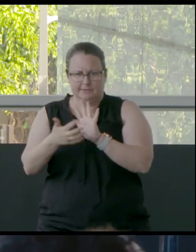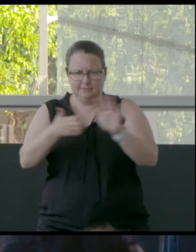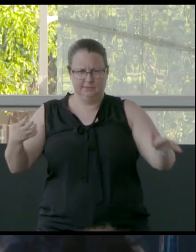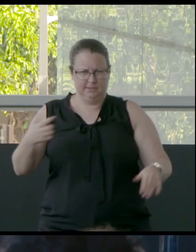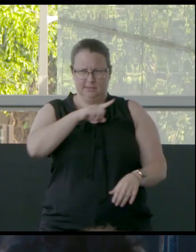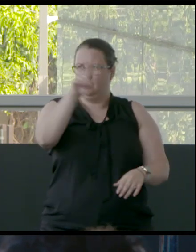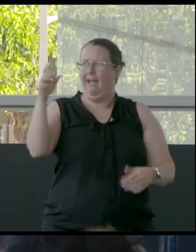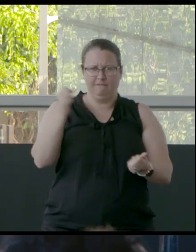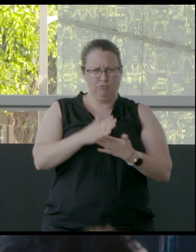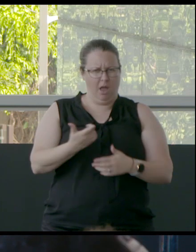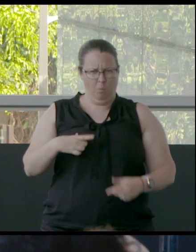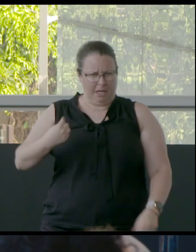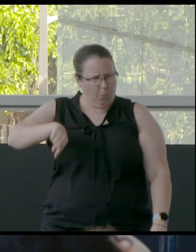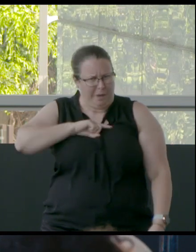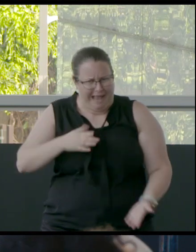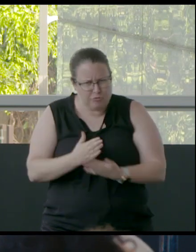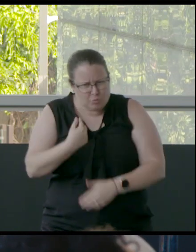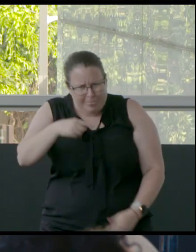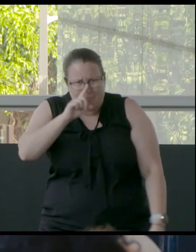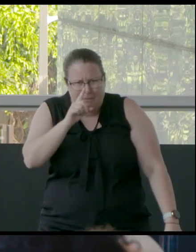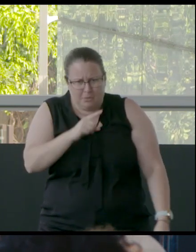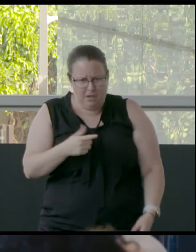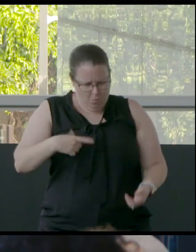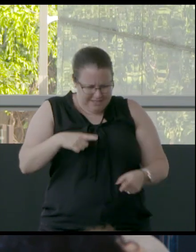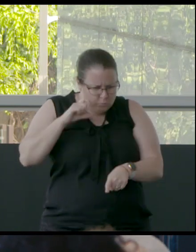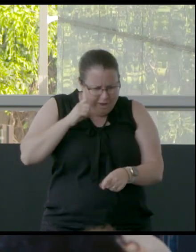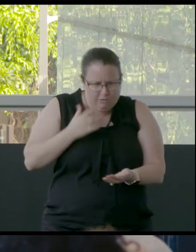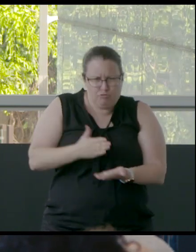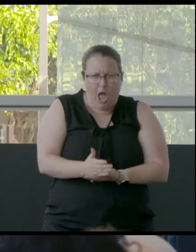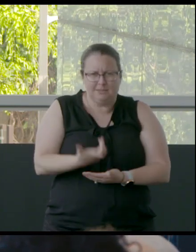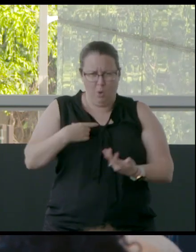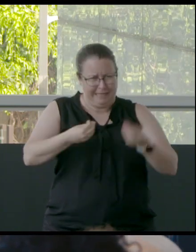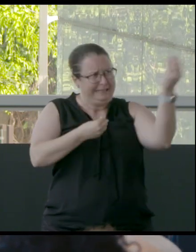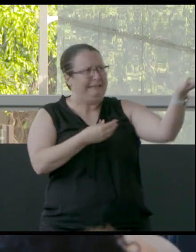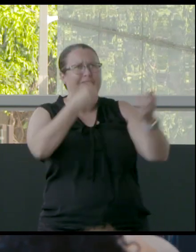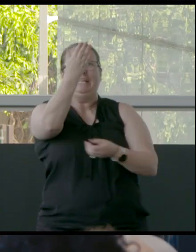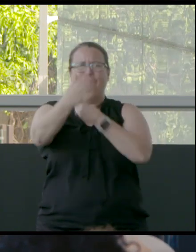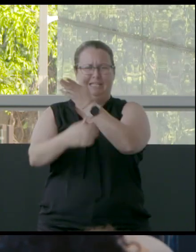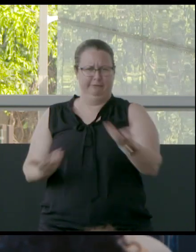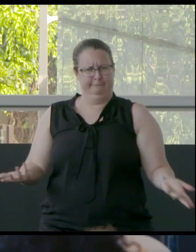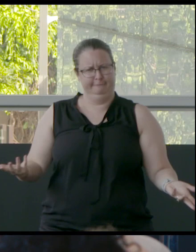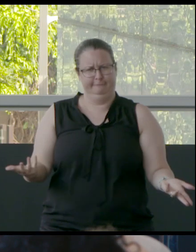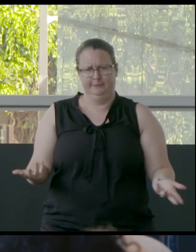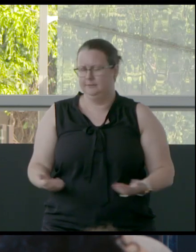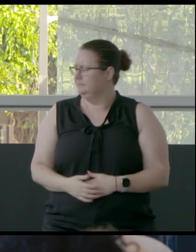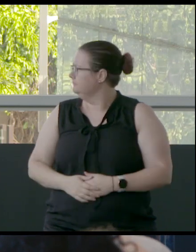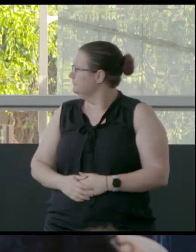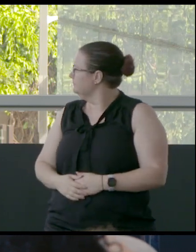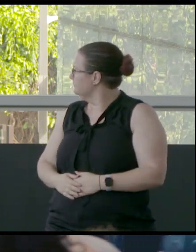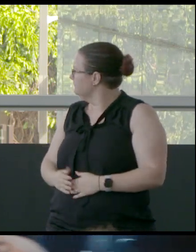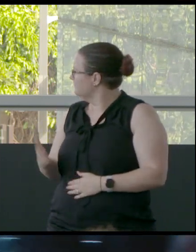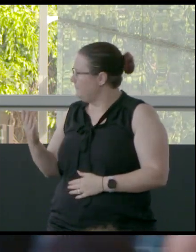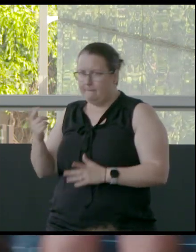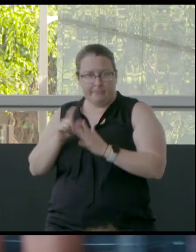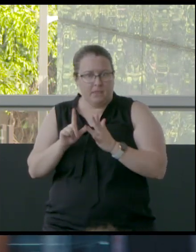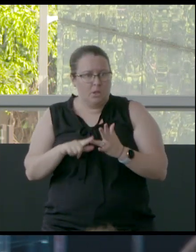why doesn't water have rights? Why are we giving it away? It does not make sense. Do we wait? Like,